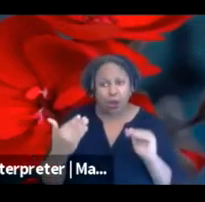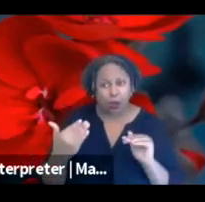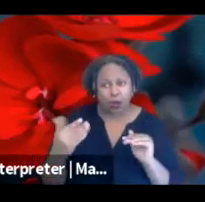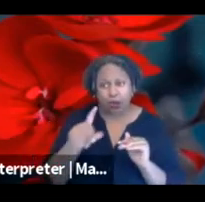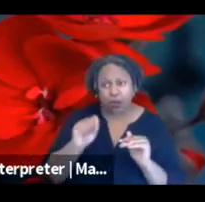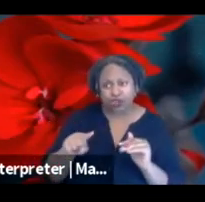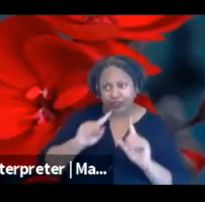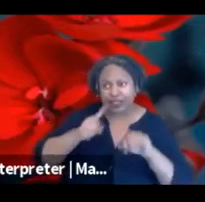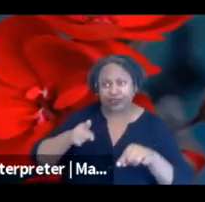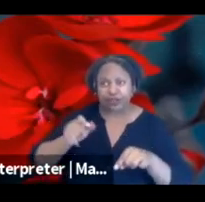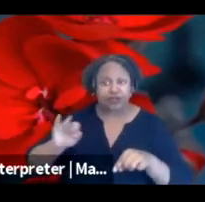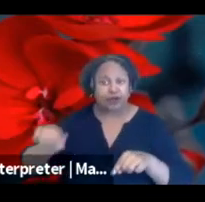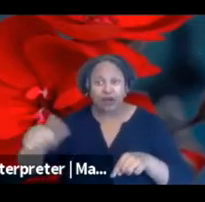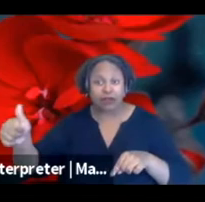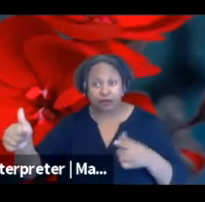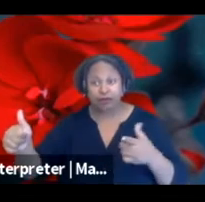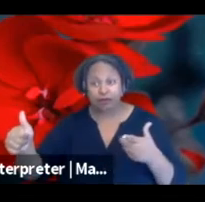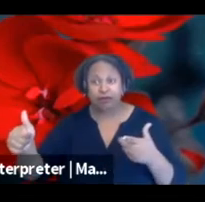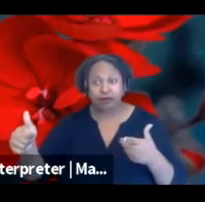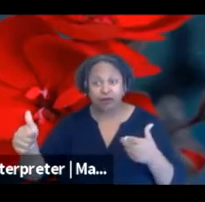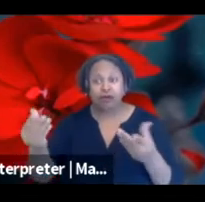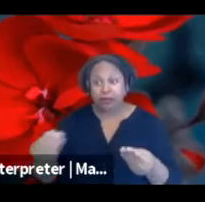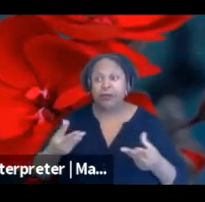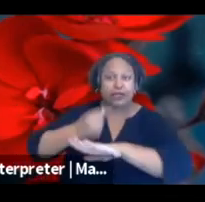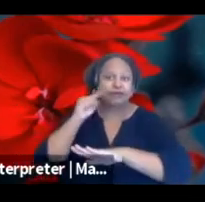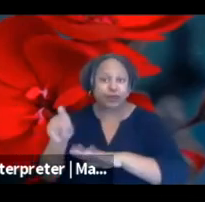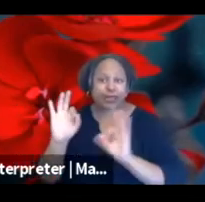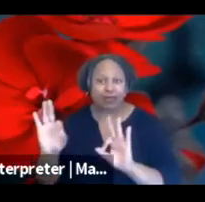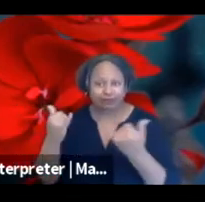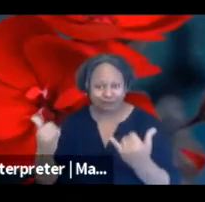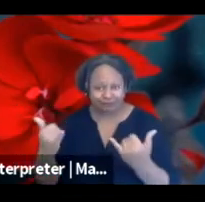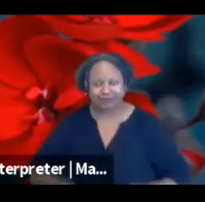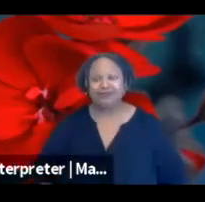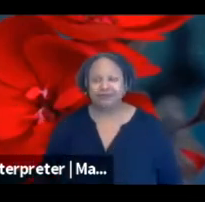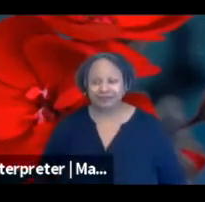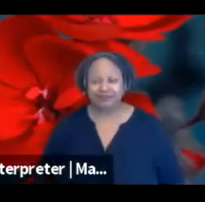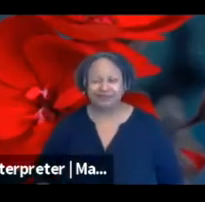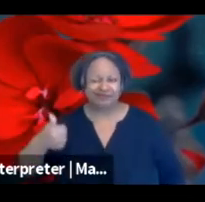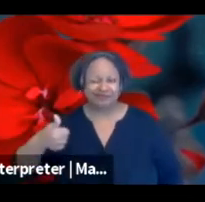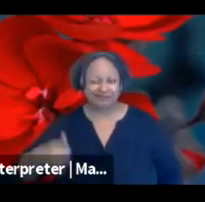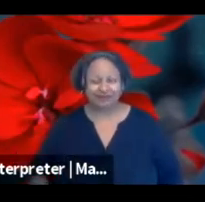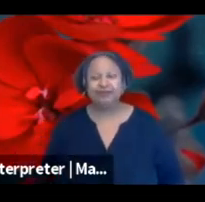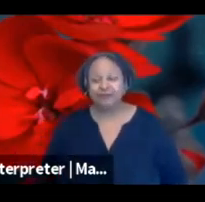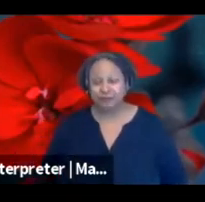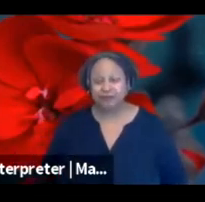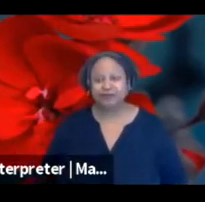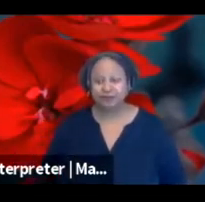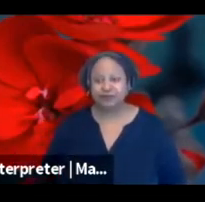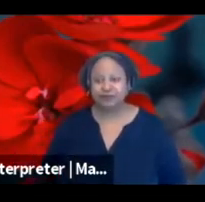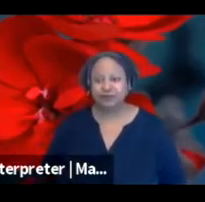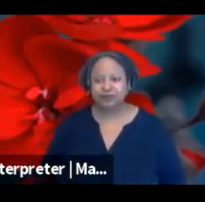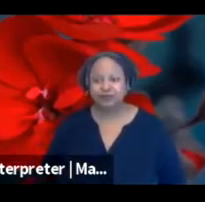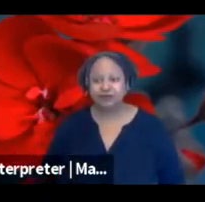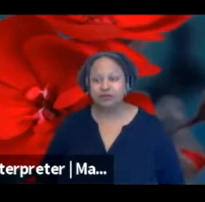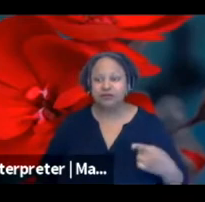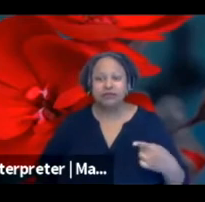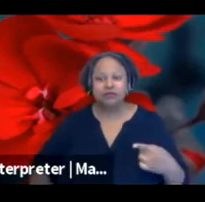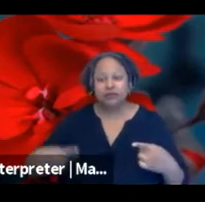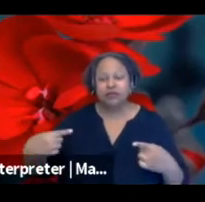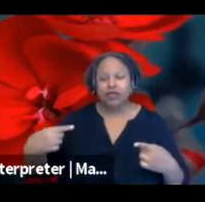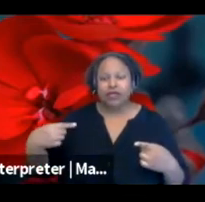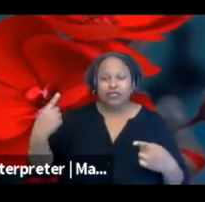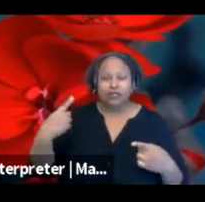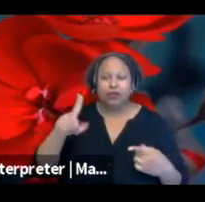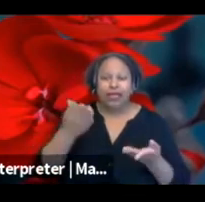if there's anything else you wanted to know. Other questions, can you share the link to application and guidelines?